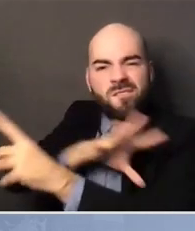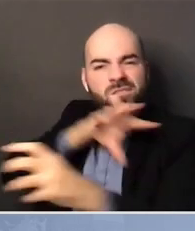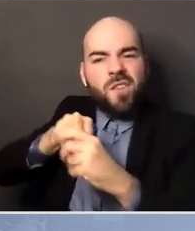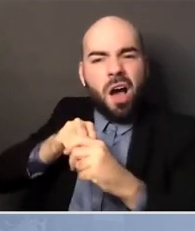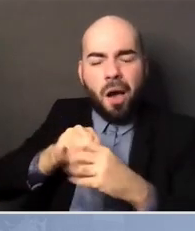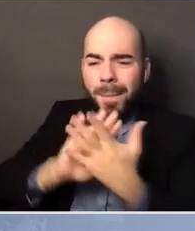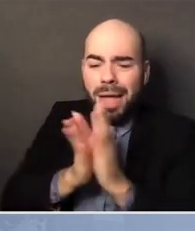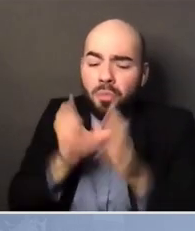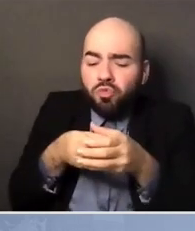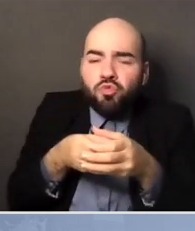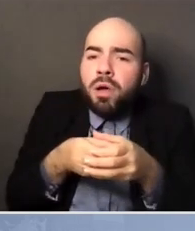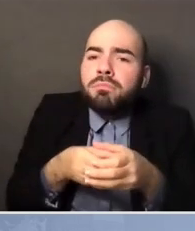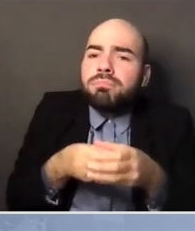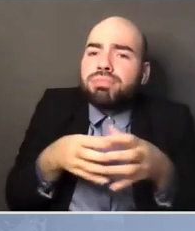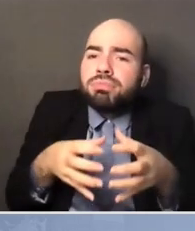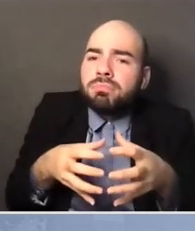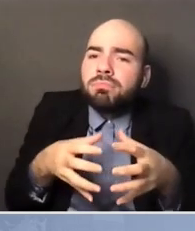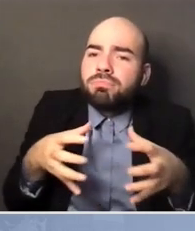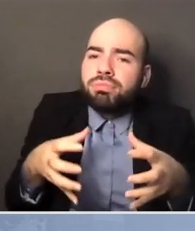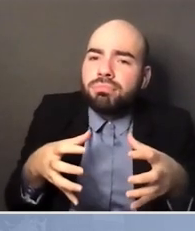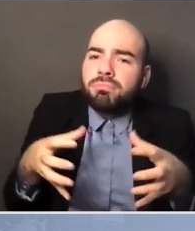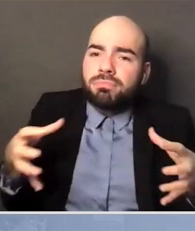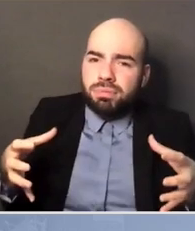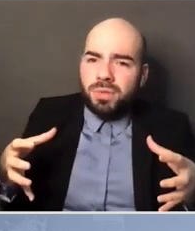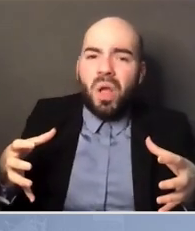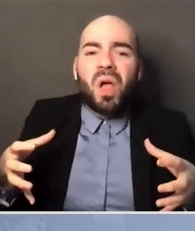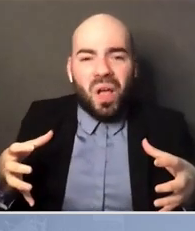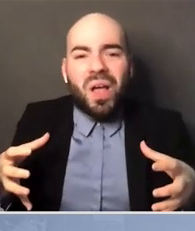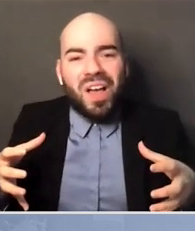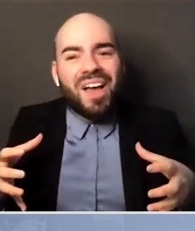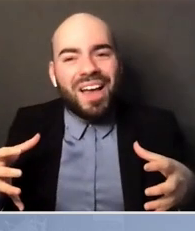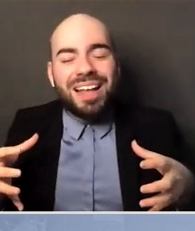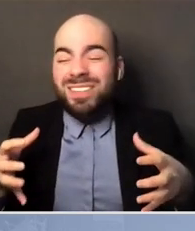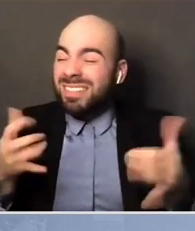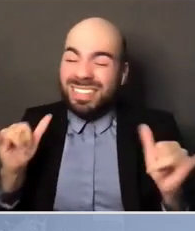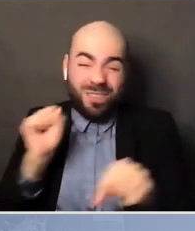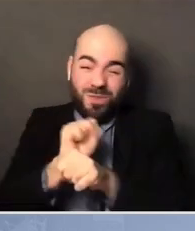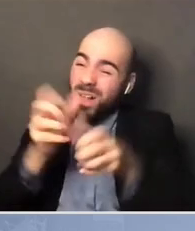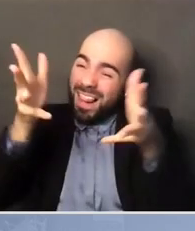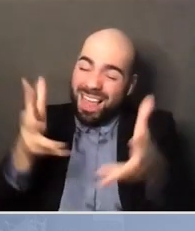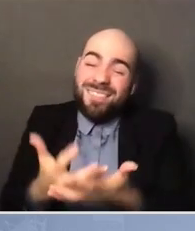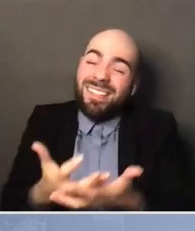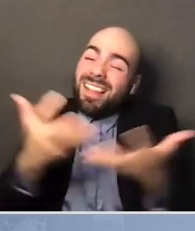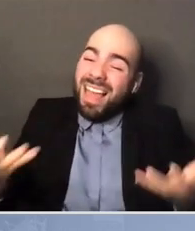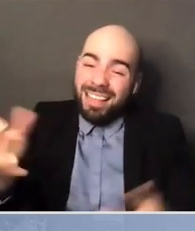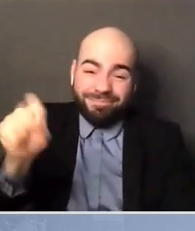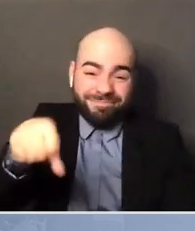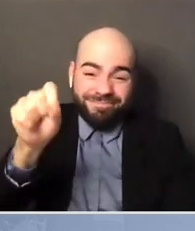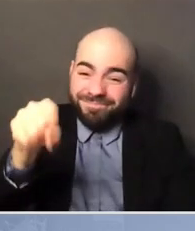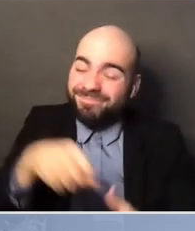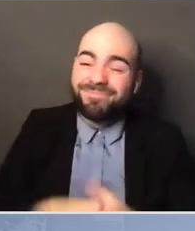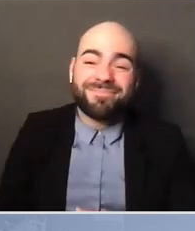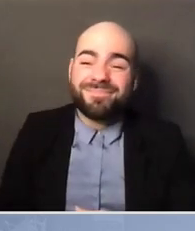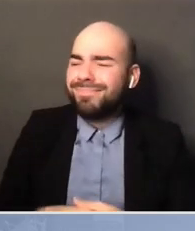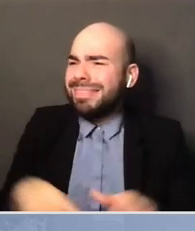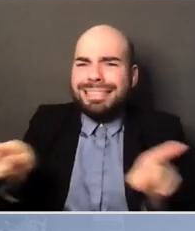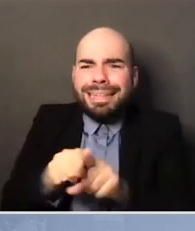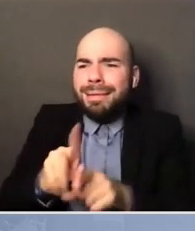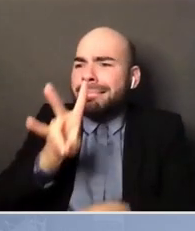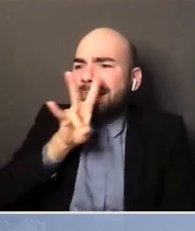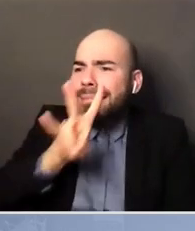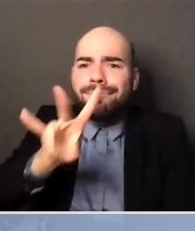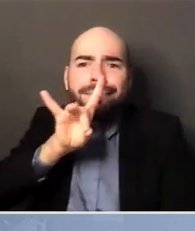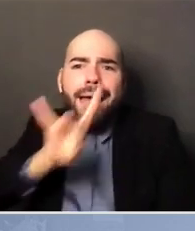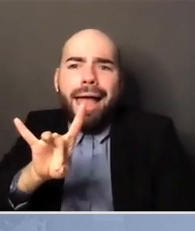And we've still got more work to do. And here, that's something that a seven-year-old, an eight-year-old, a 10-year-old